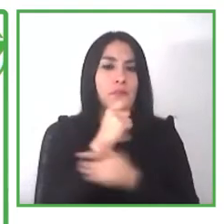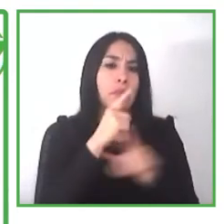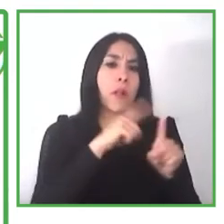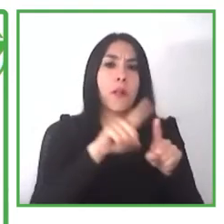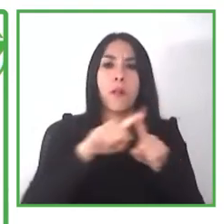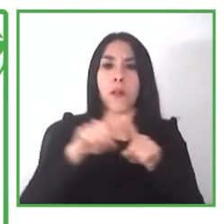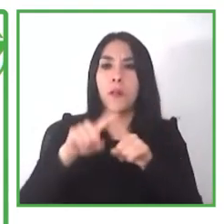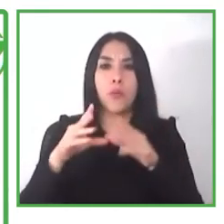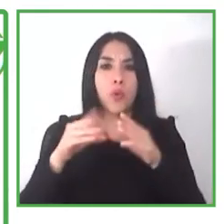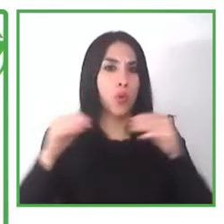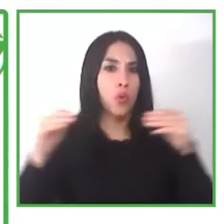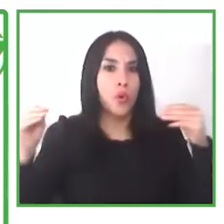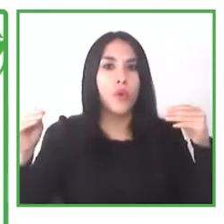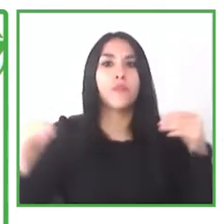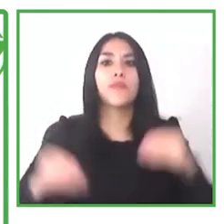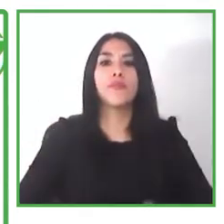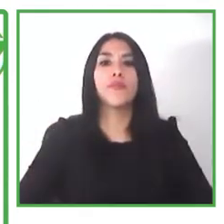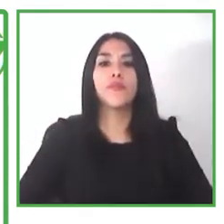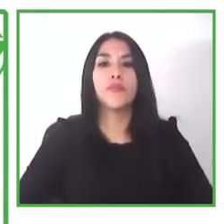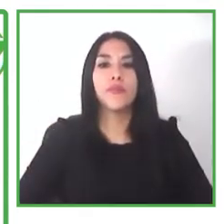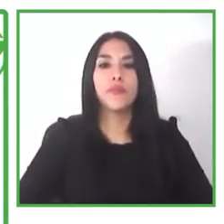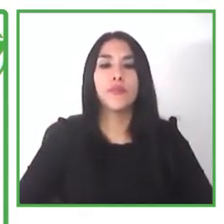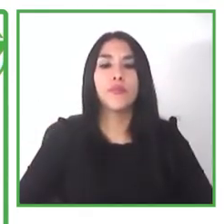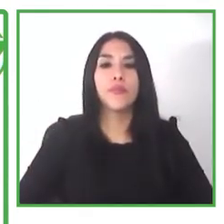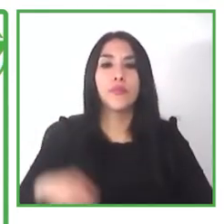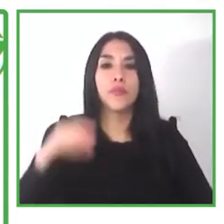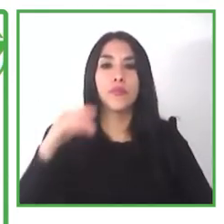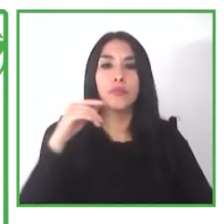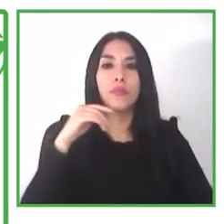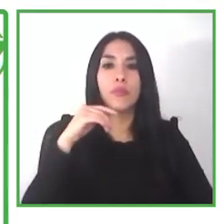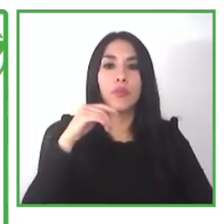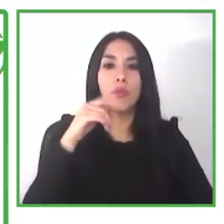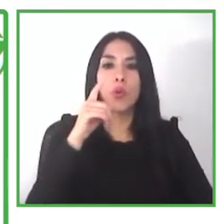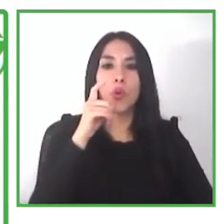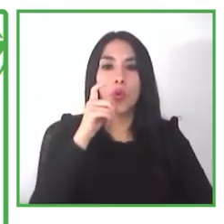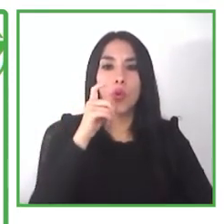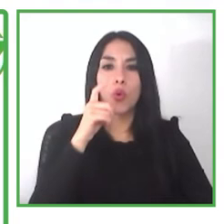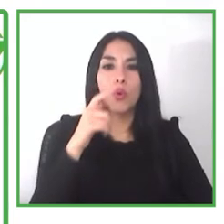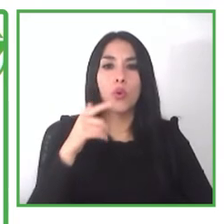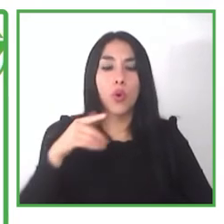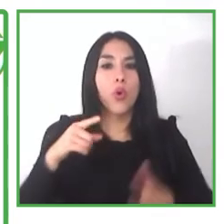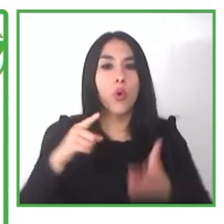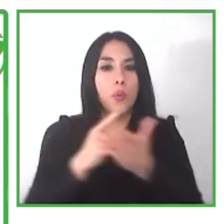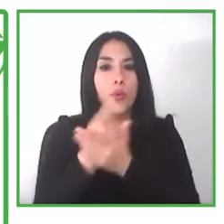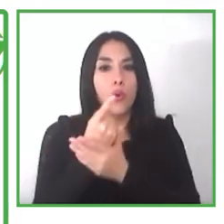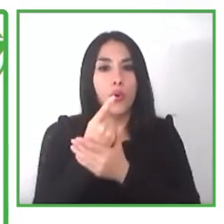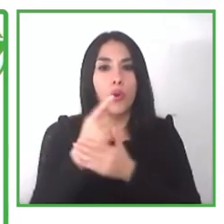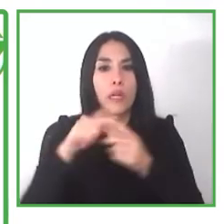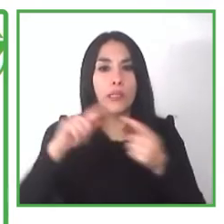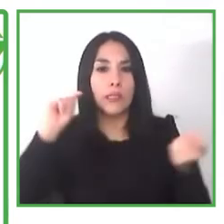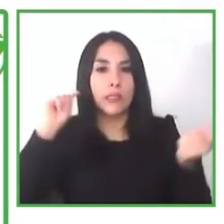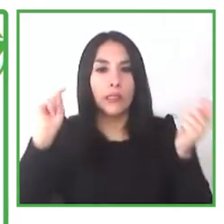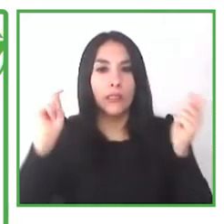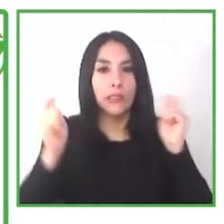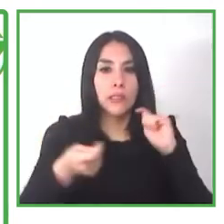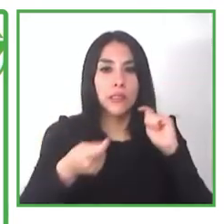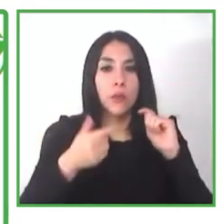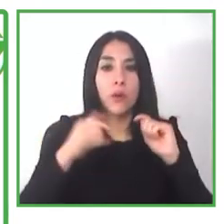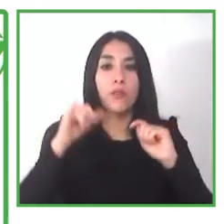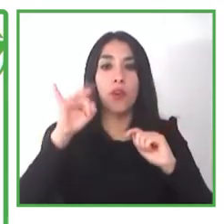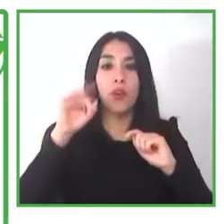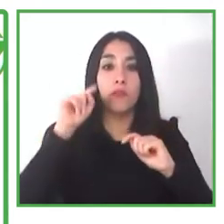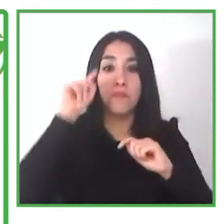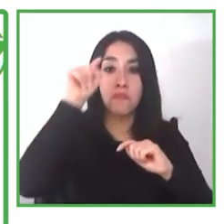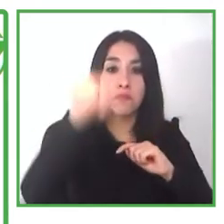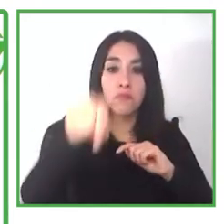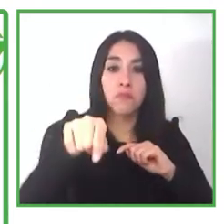they come to the cafe so which are our challenges to remind